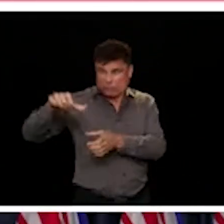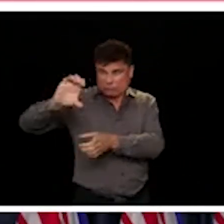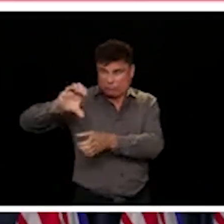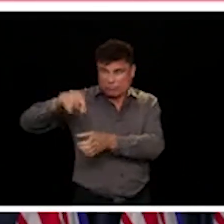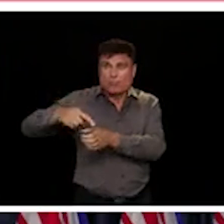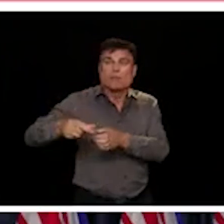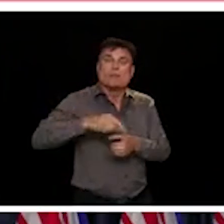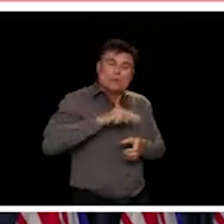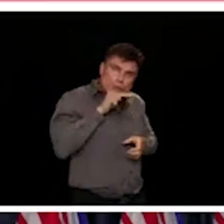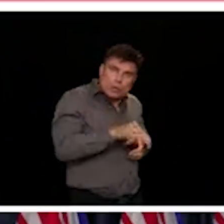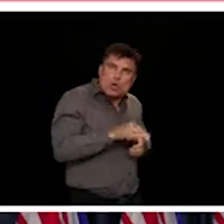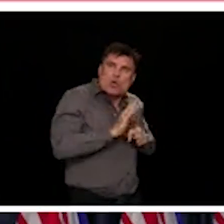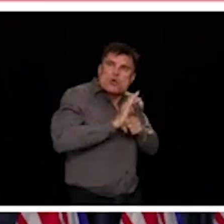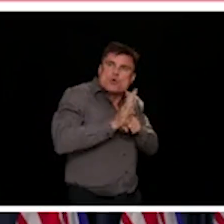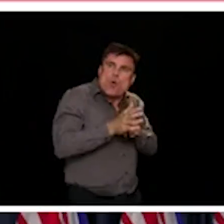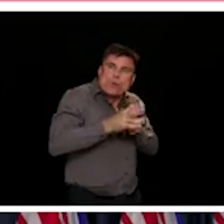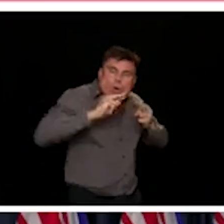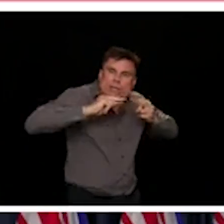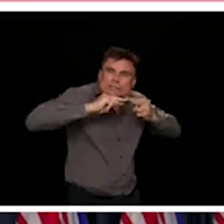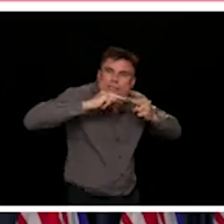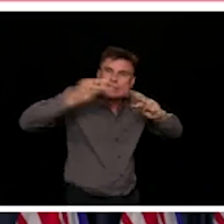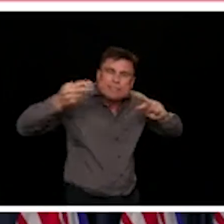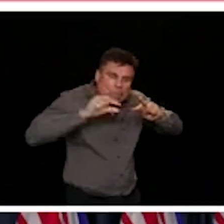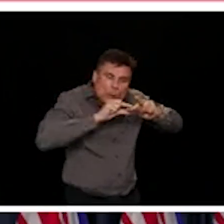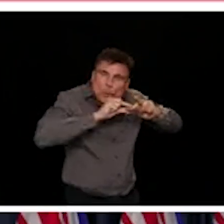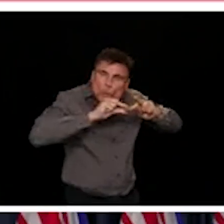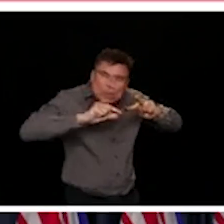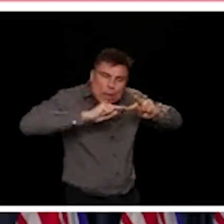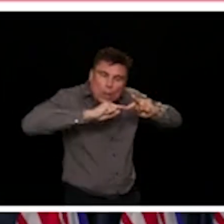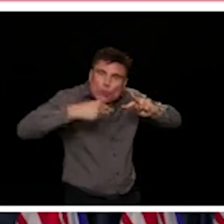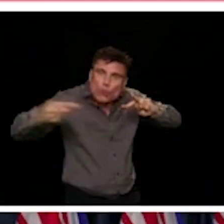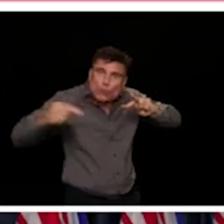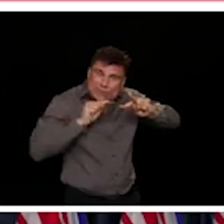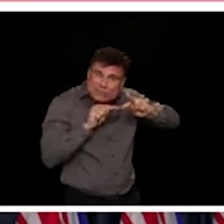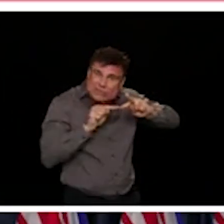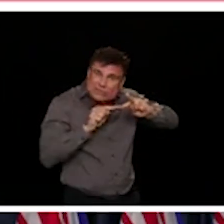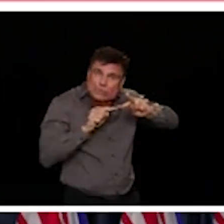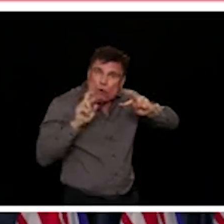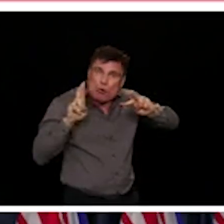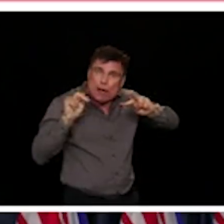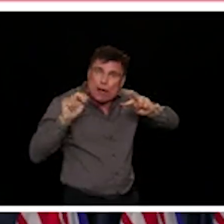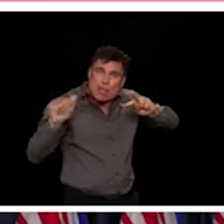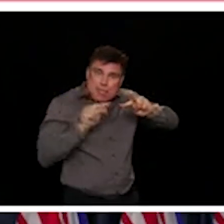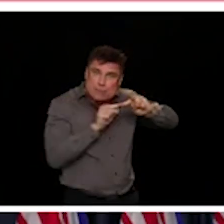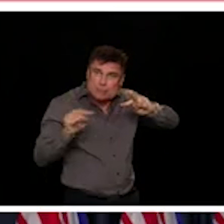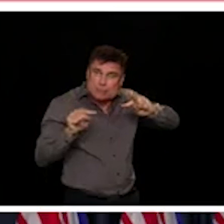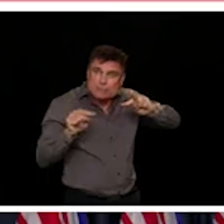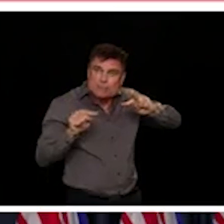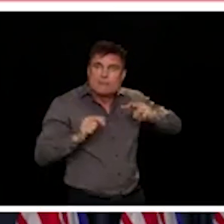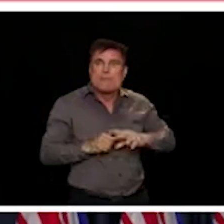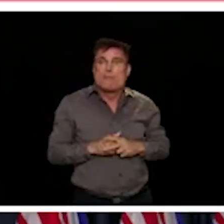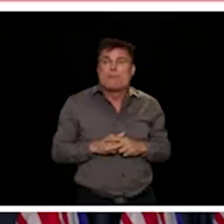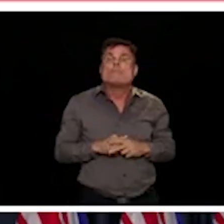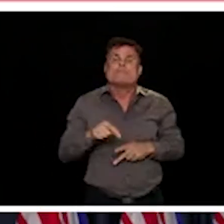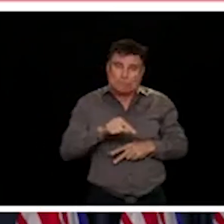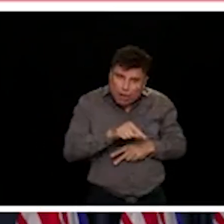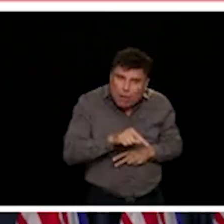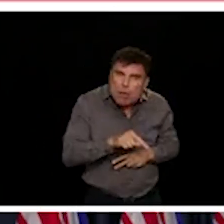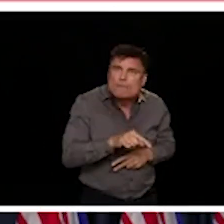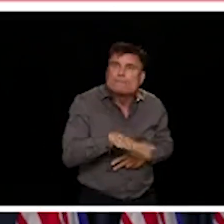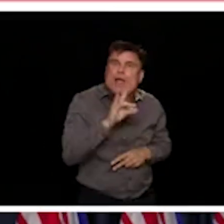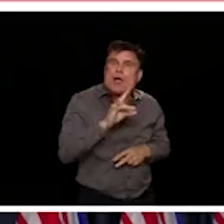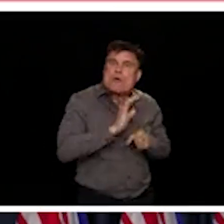and January of this year. Indicating that there was likely circulation in some parts of